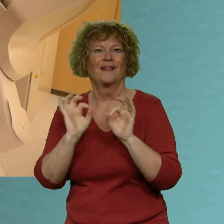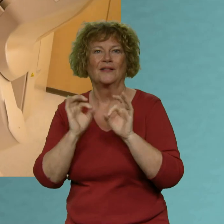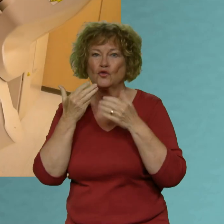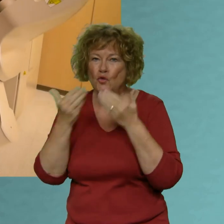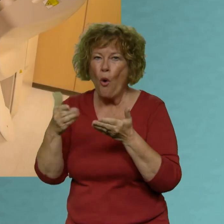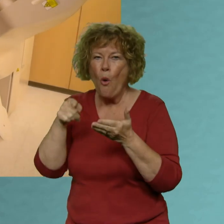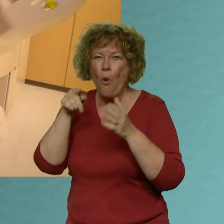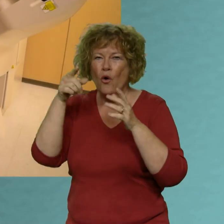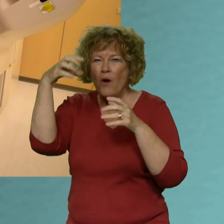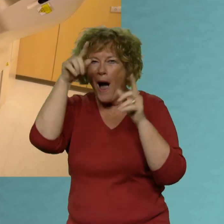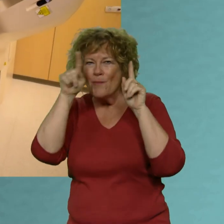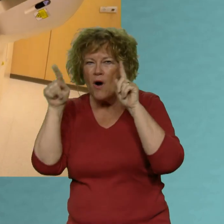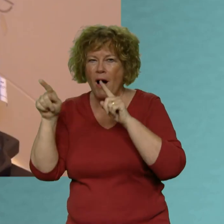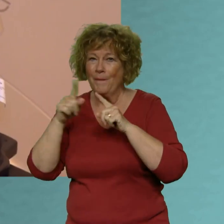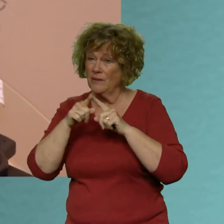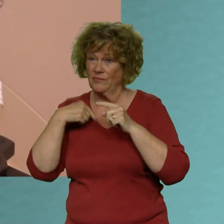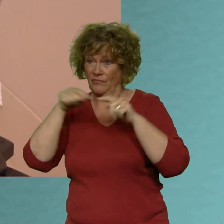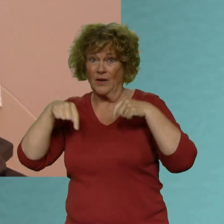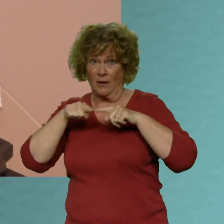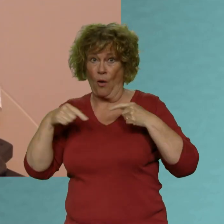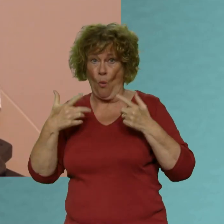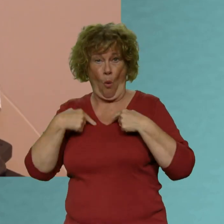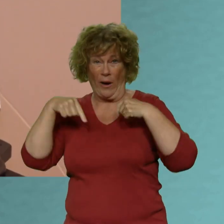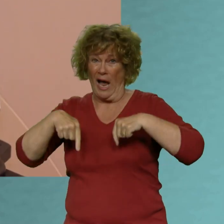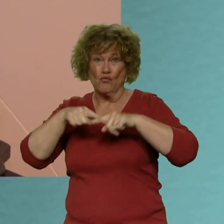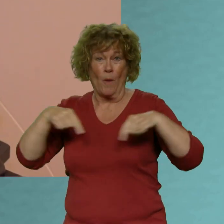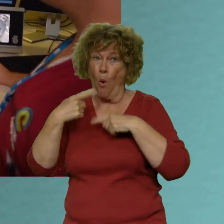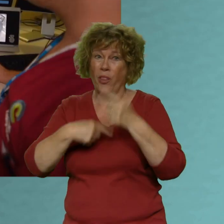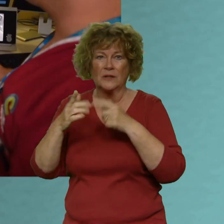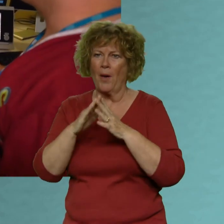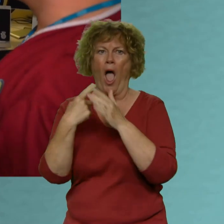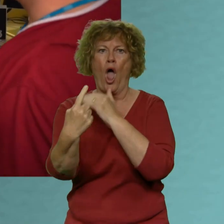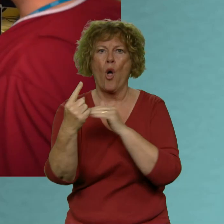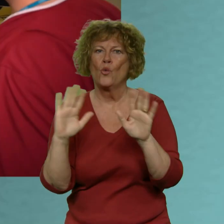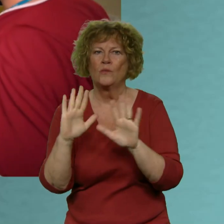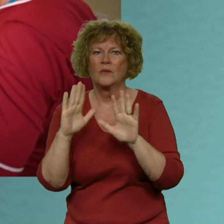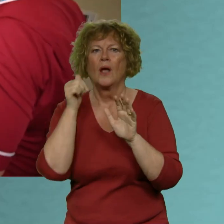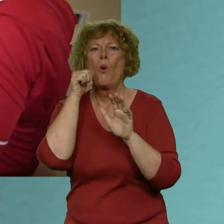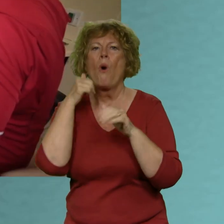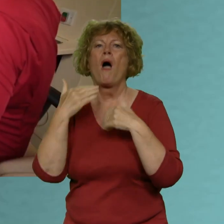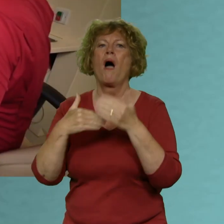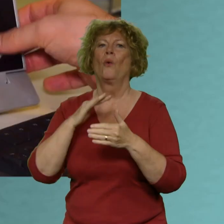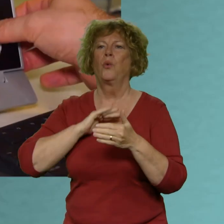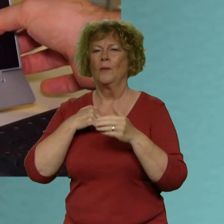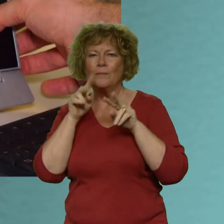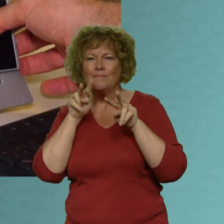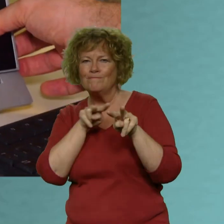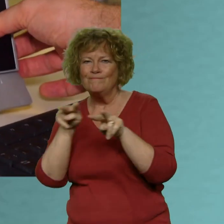so therefore that they know that they're not alone when they are in the treatment room that we are outside constantly monitoring their position